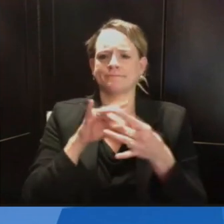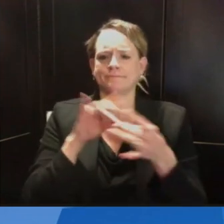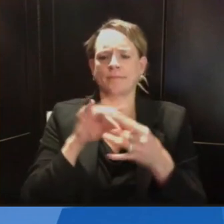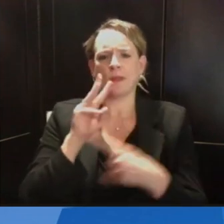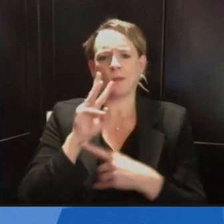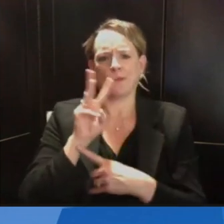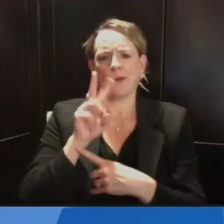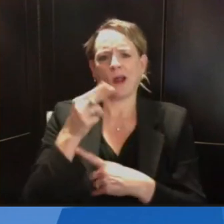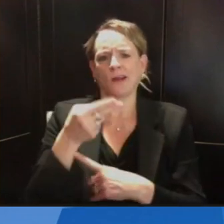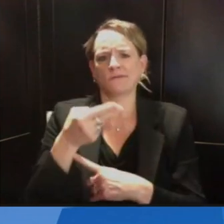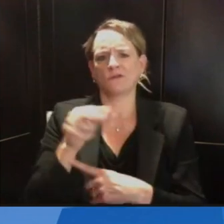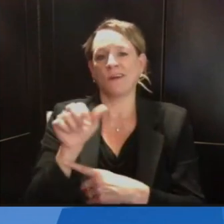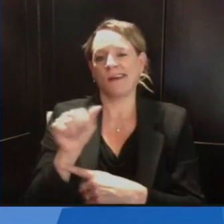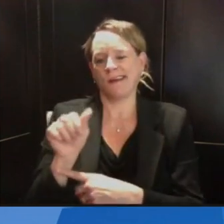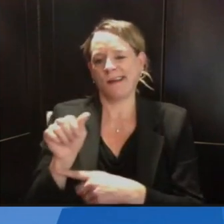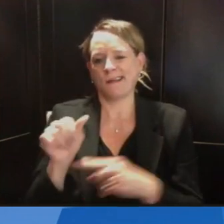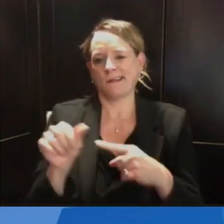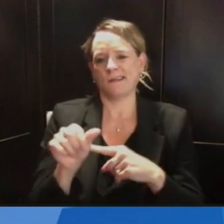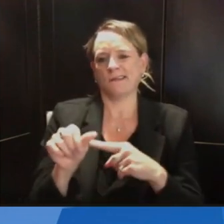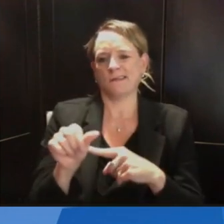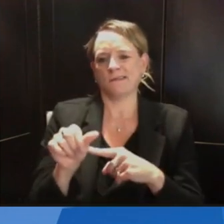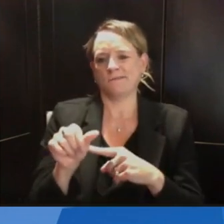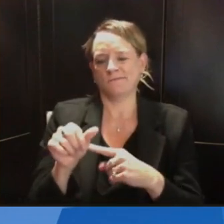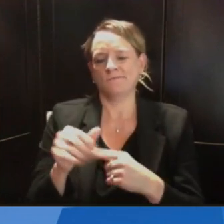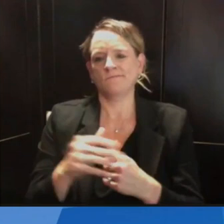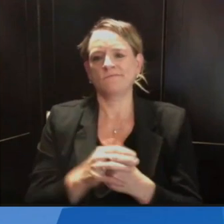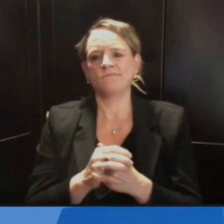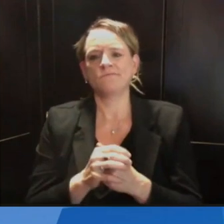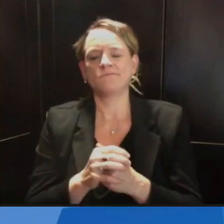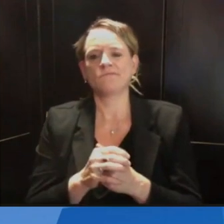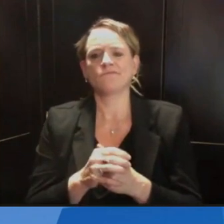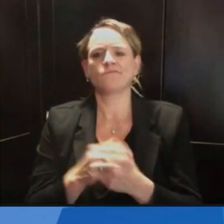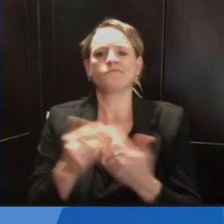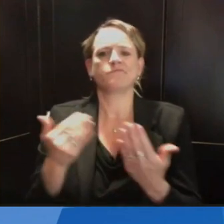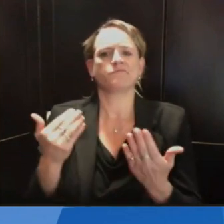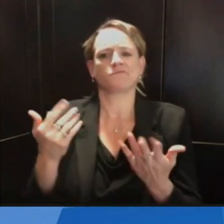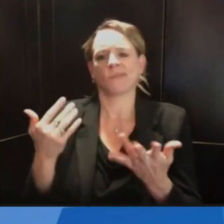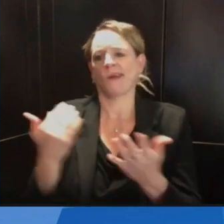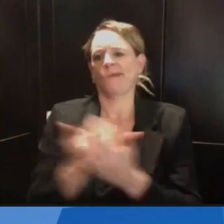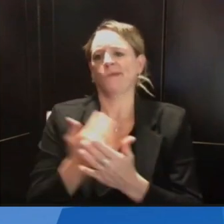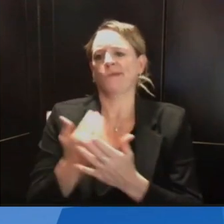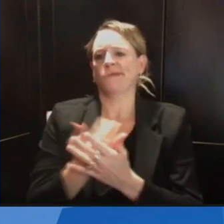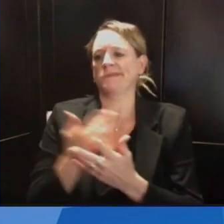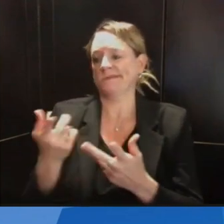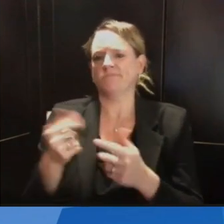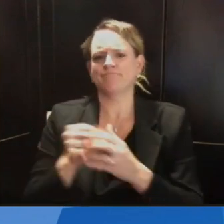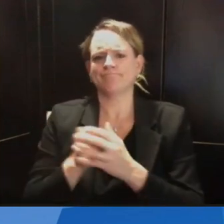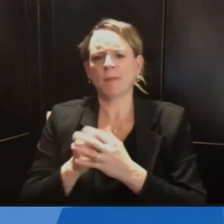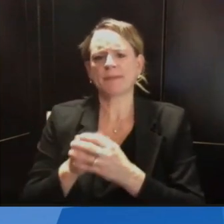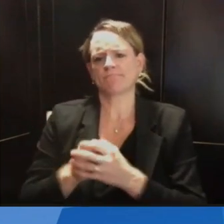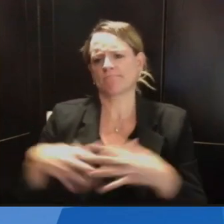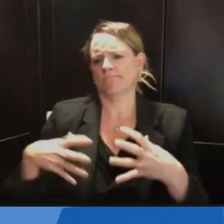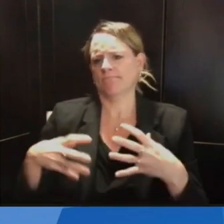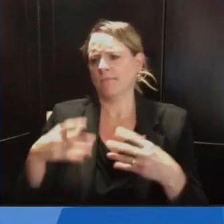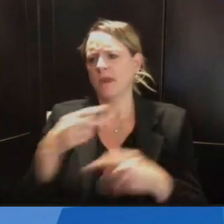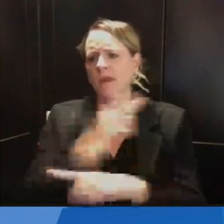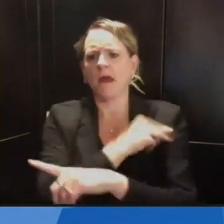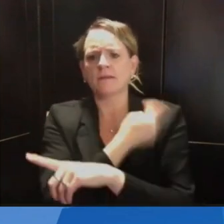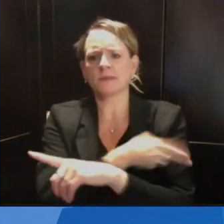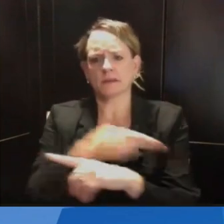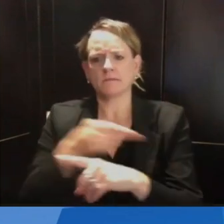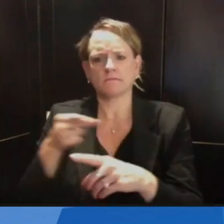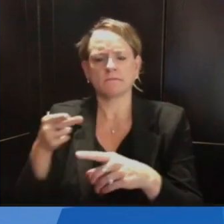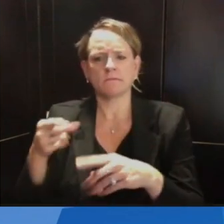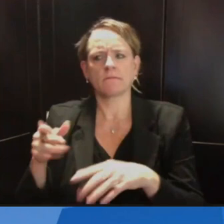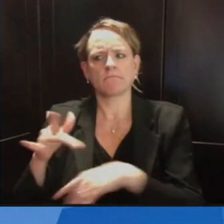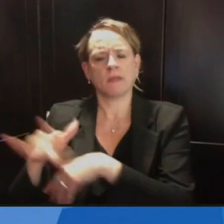peak in hospitalizations. Things have been pretty stable here locally in Dane County in Madison where we are, but I'm just